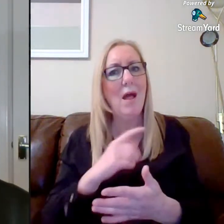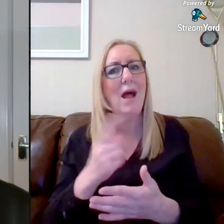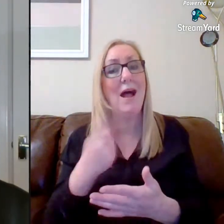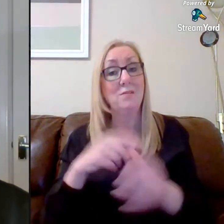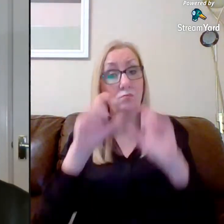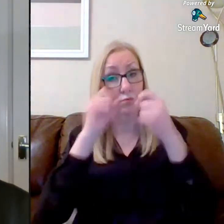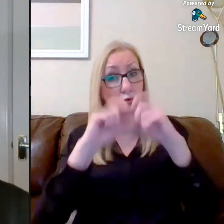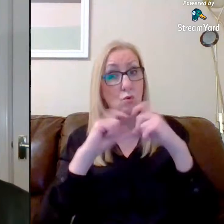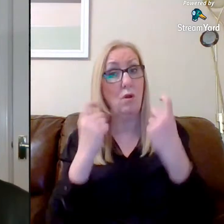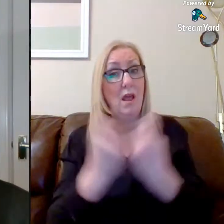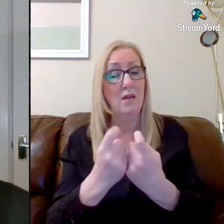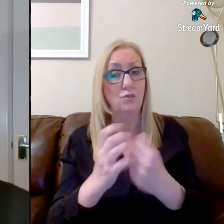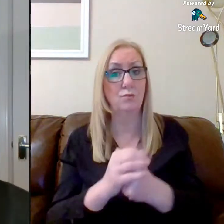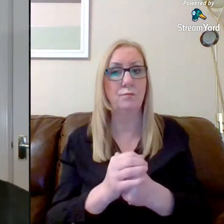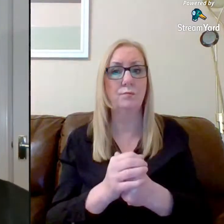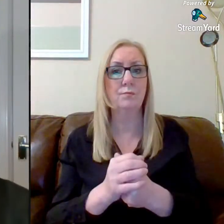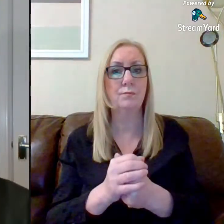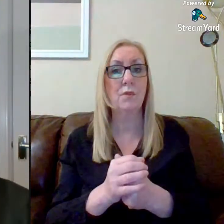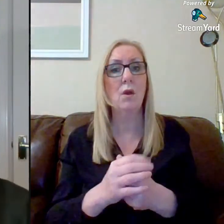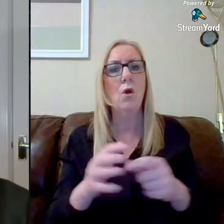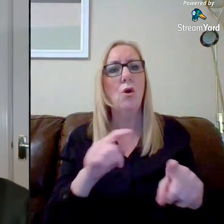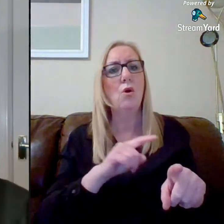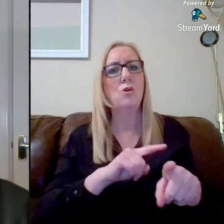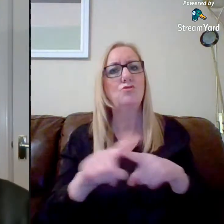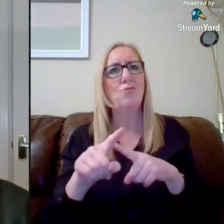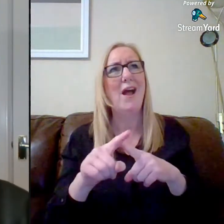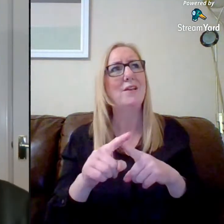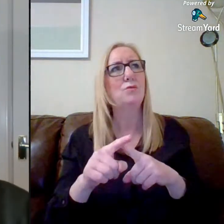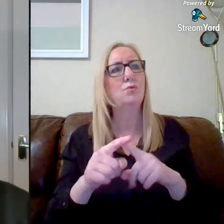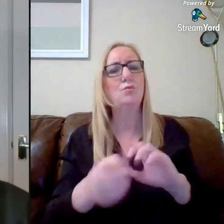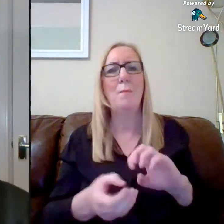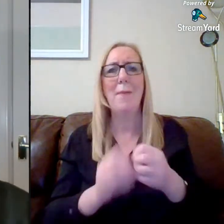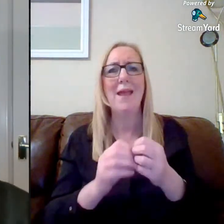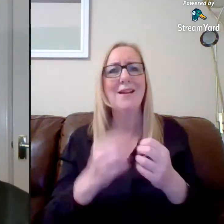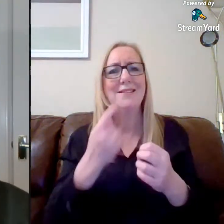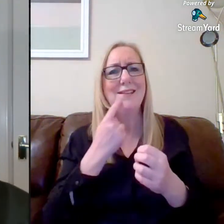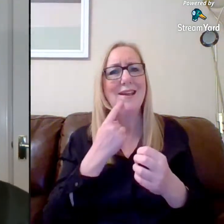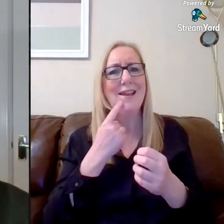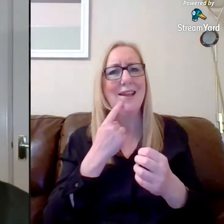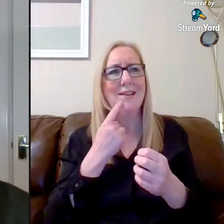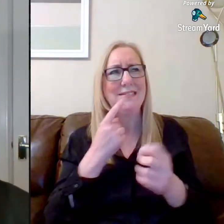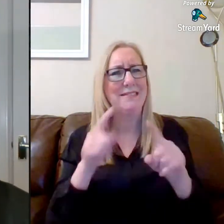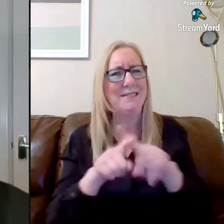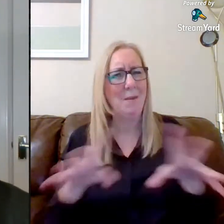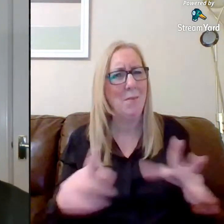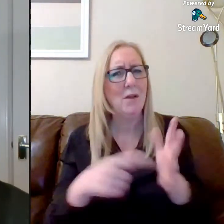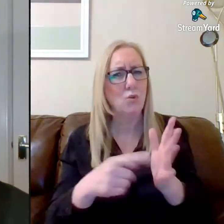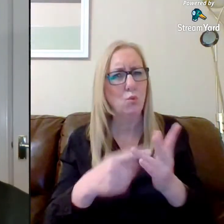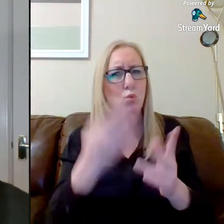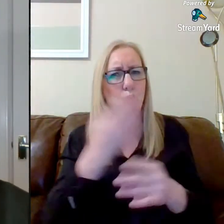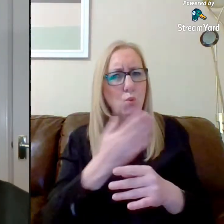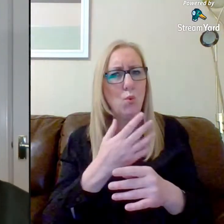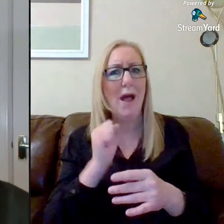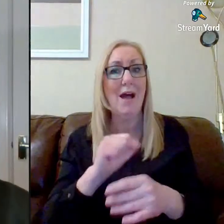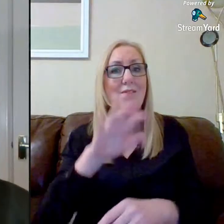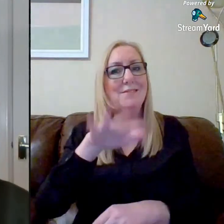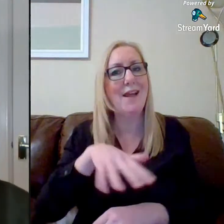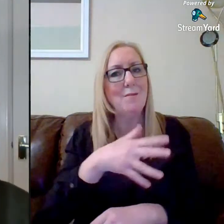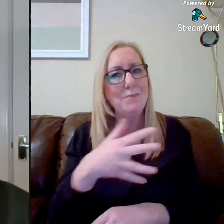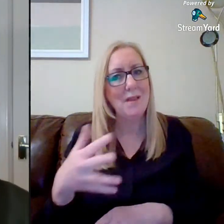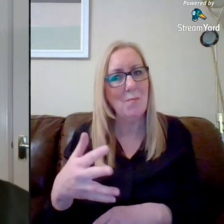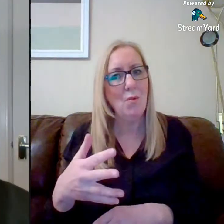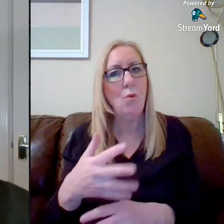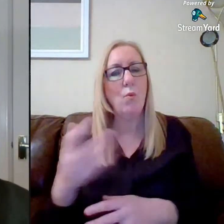We try to, as much as possible, replicate the school day. So we have timetabled sessions where members of staff